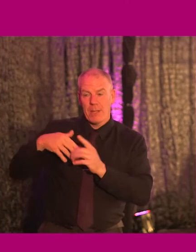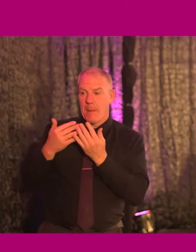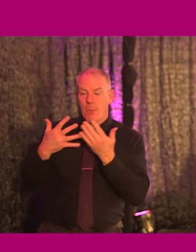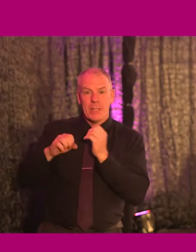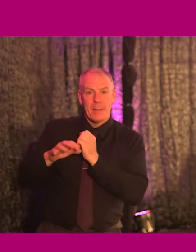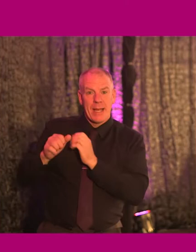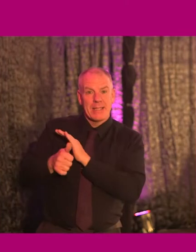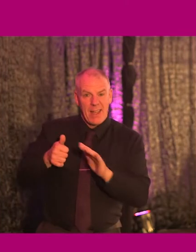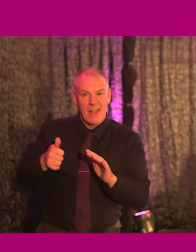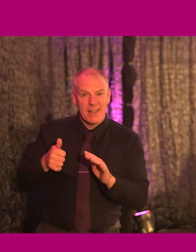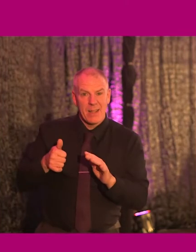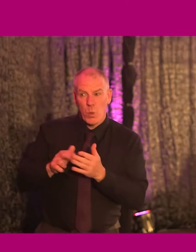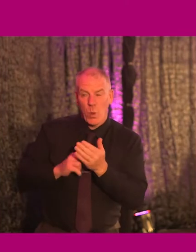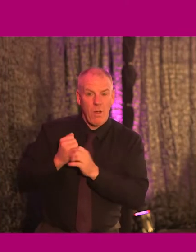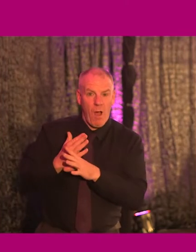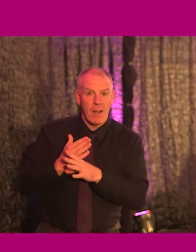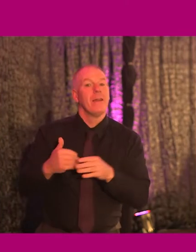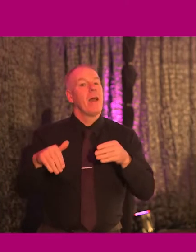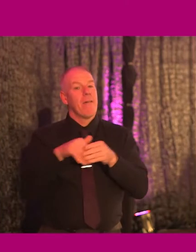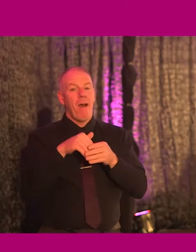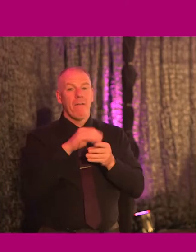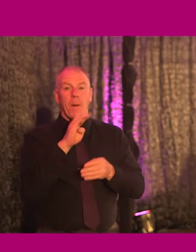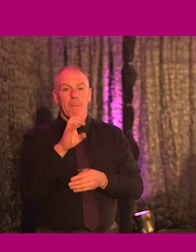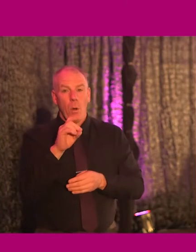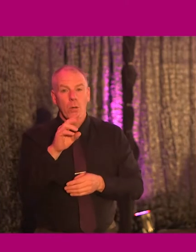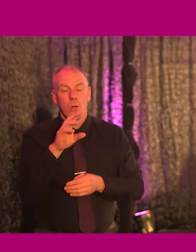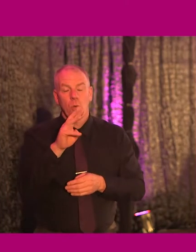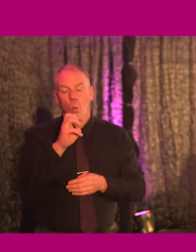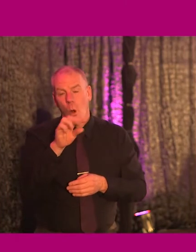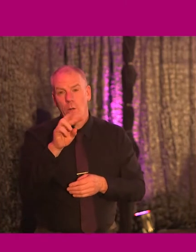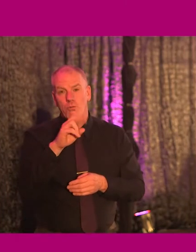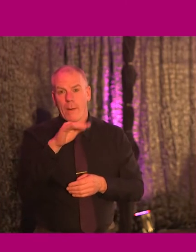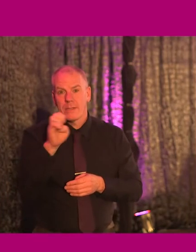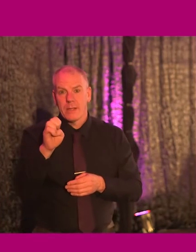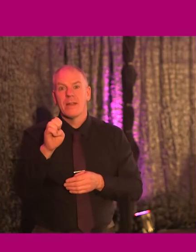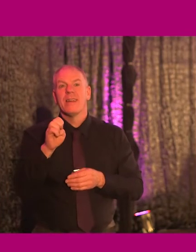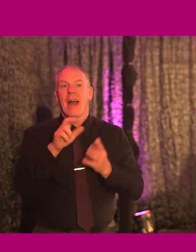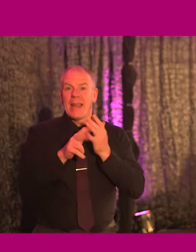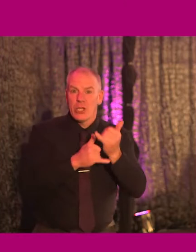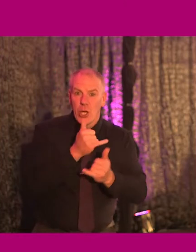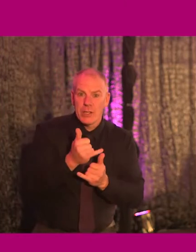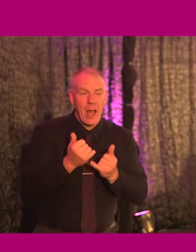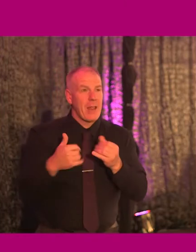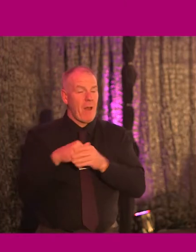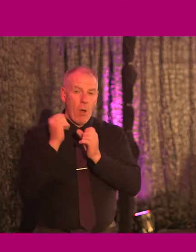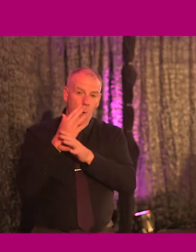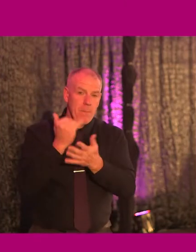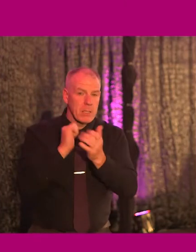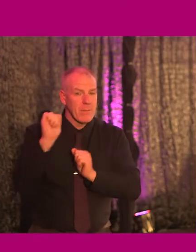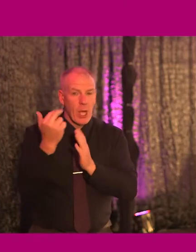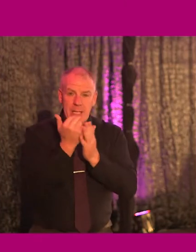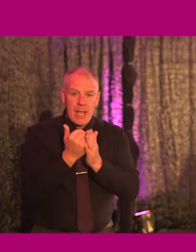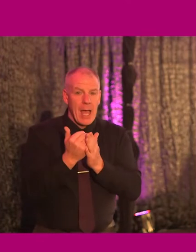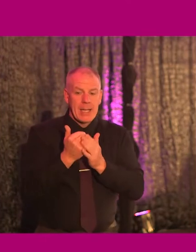She's been with Ward Robinson for eight years and is involved in a wide range of projects and takes part in all aspects of Ward Robinson's design output, from